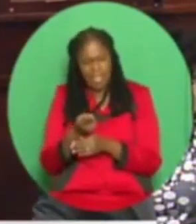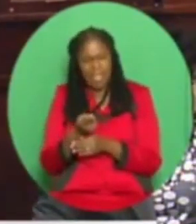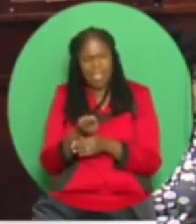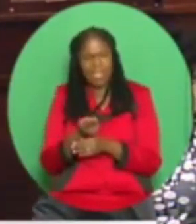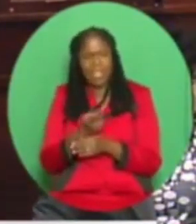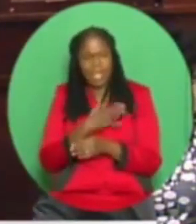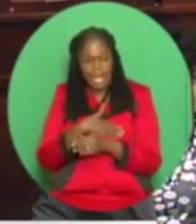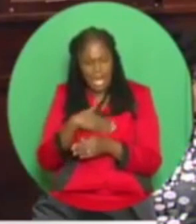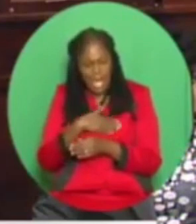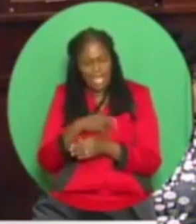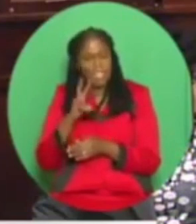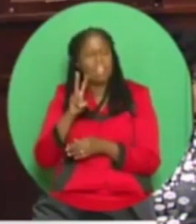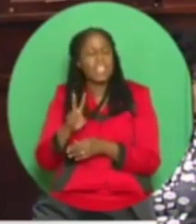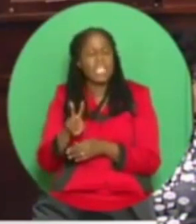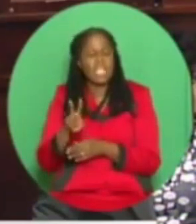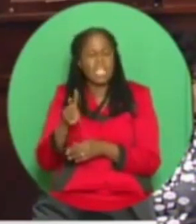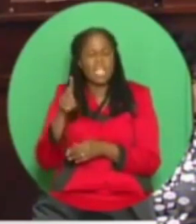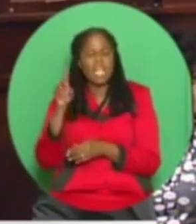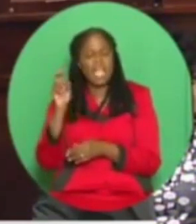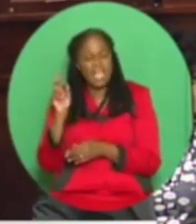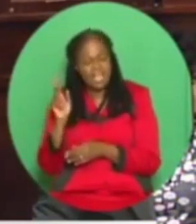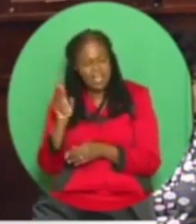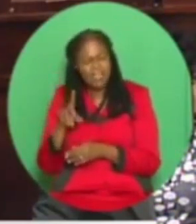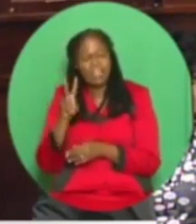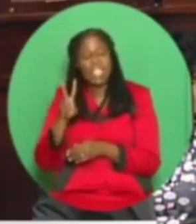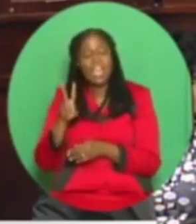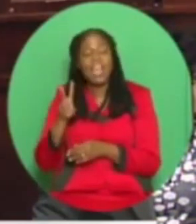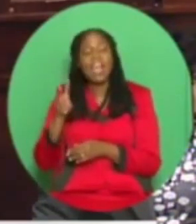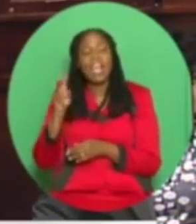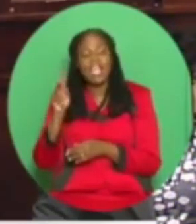Vidya Deviki Singh took the picture that I have in my hand?